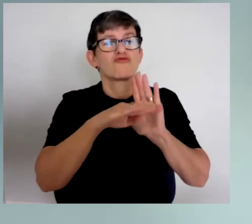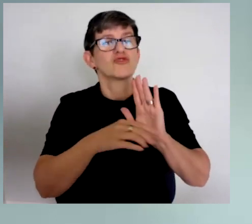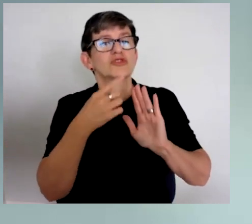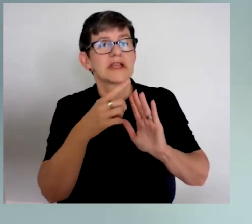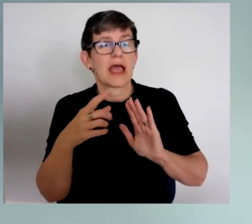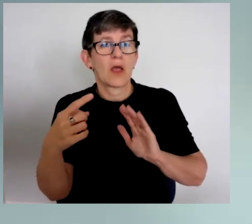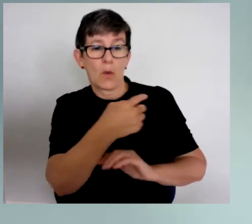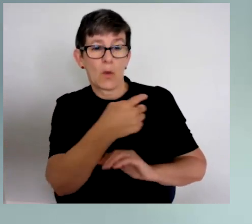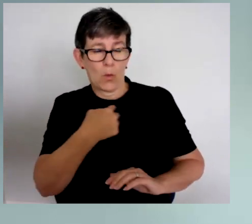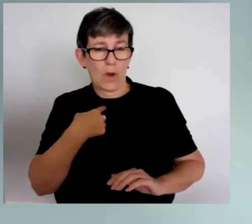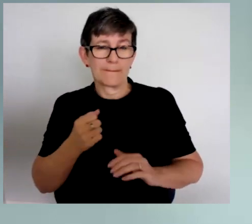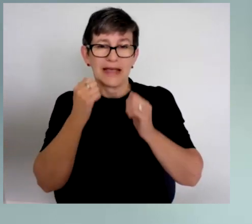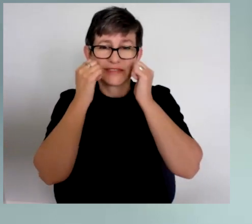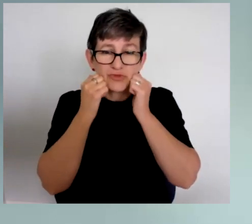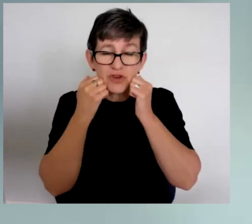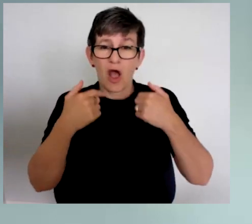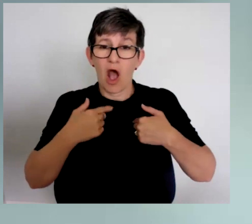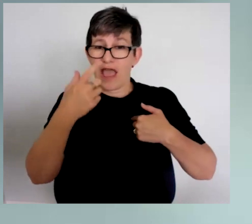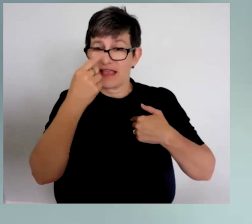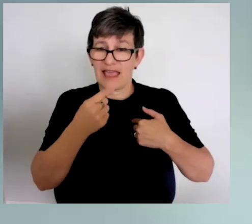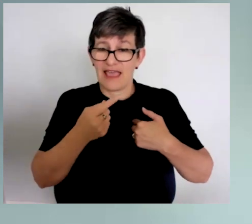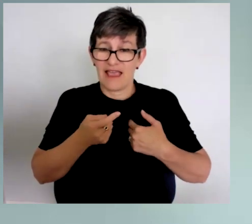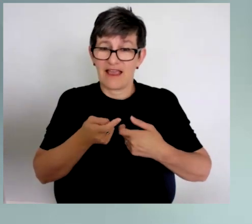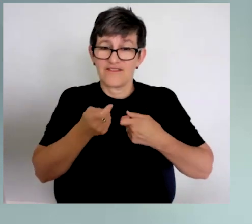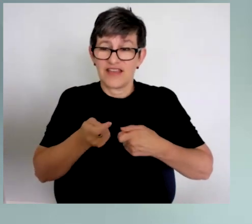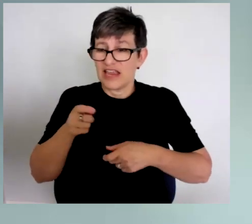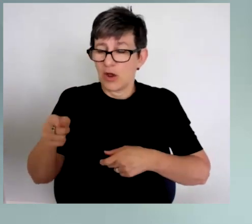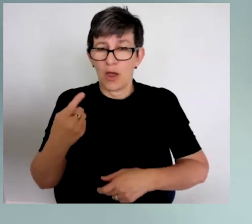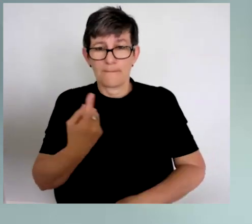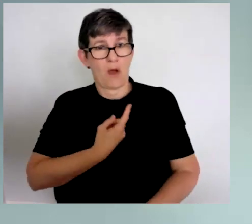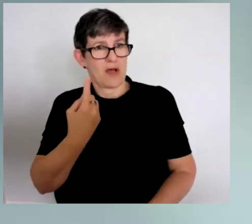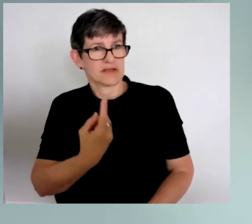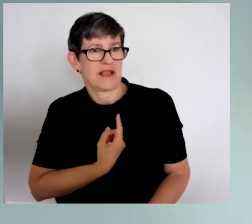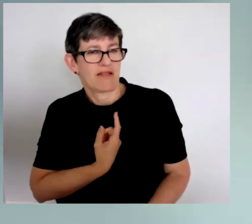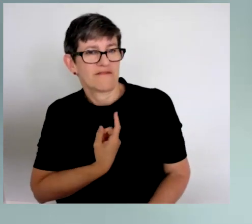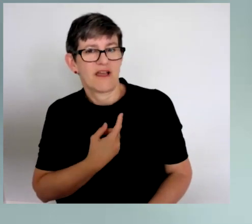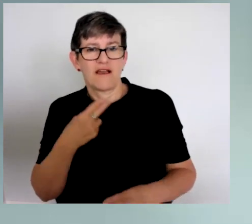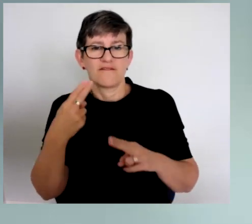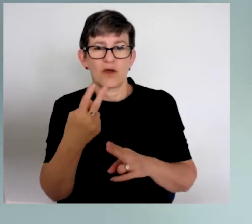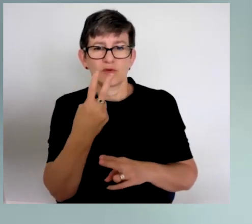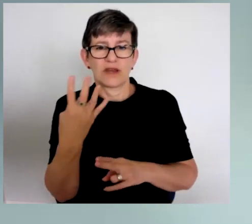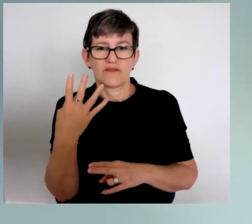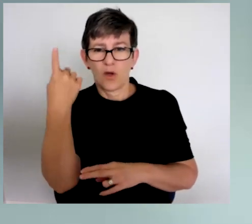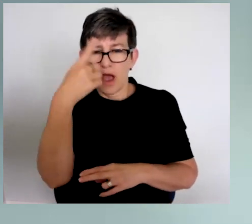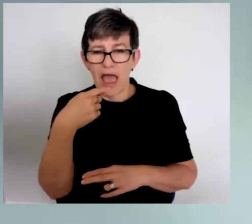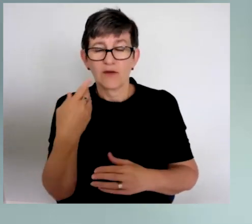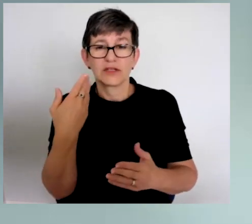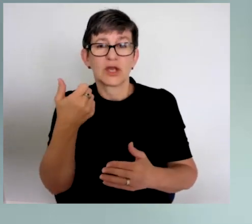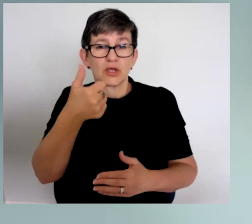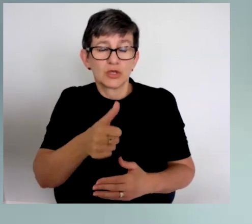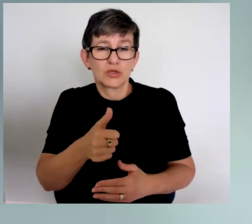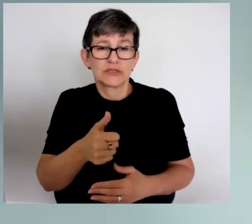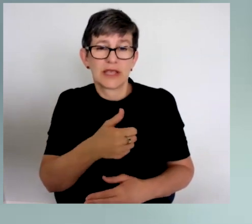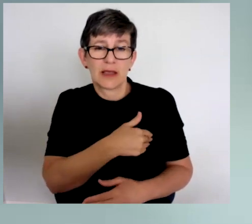had to prove that we could feed her, I could feed her independently for 24 hours on breast